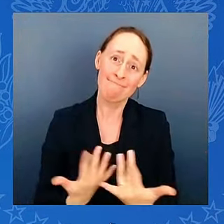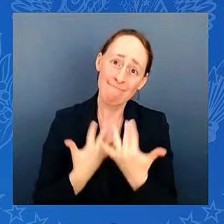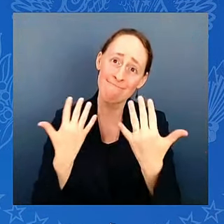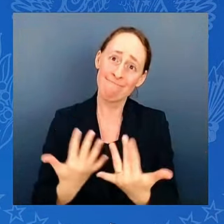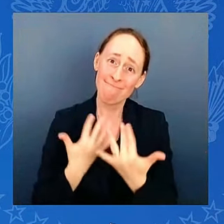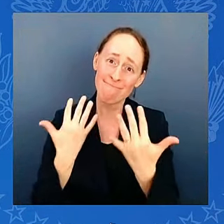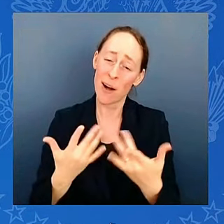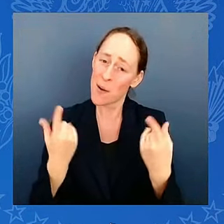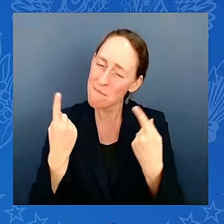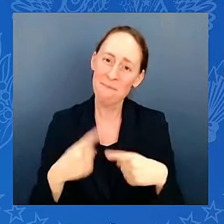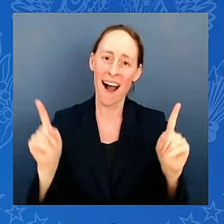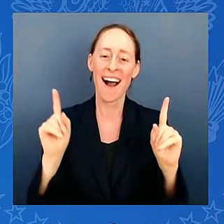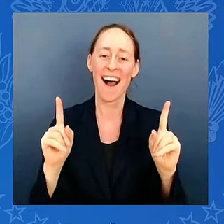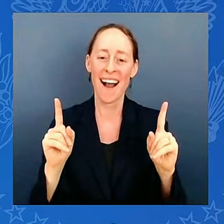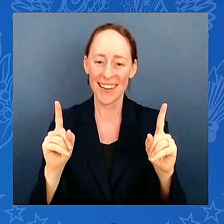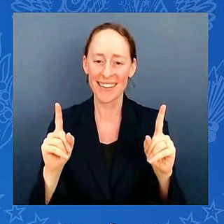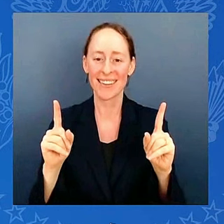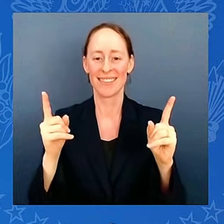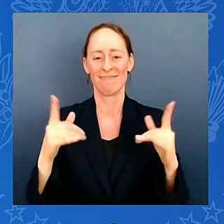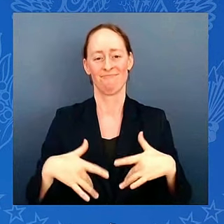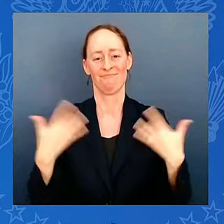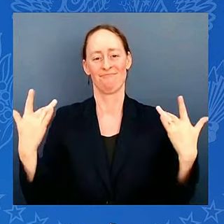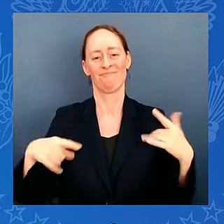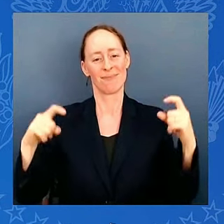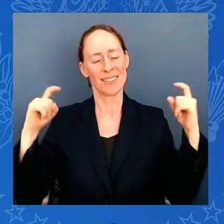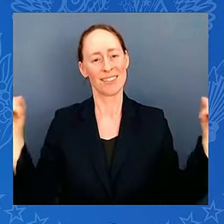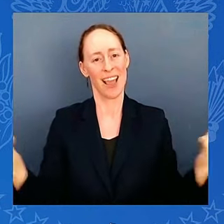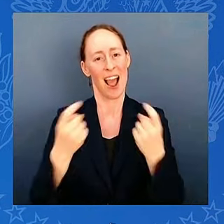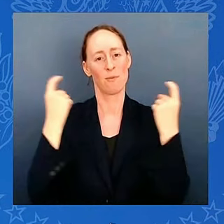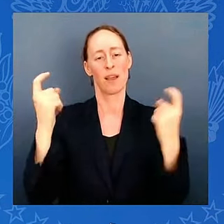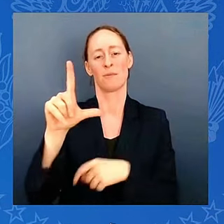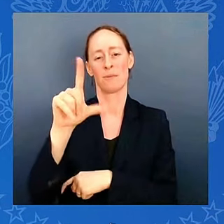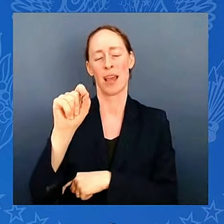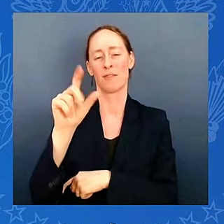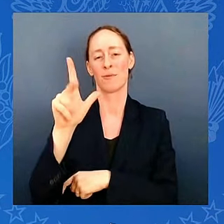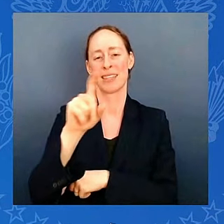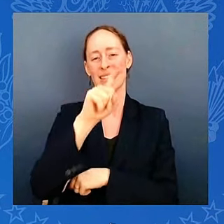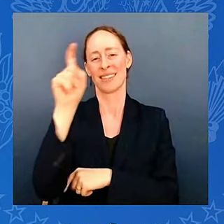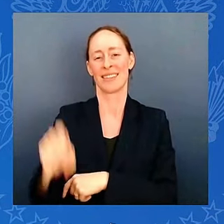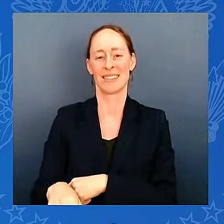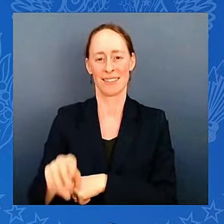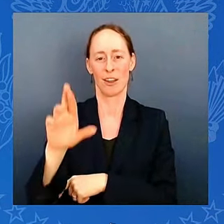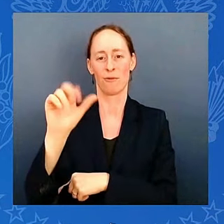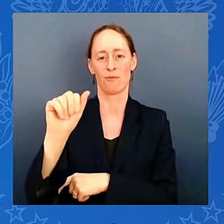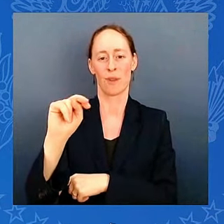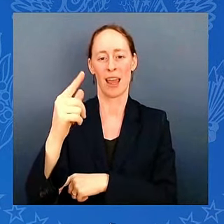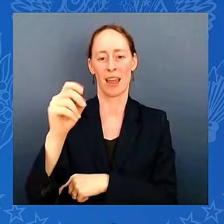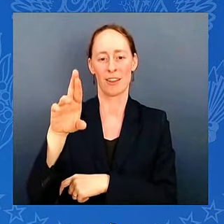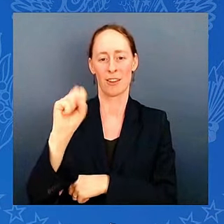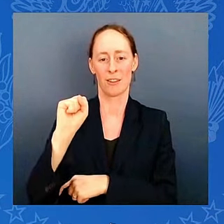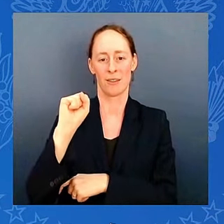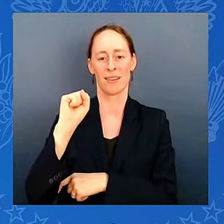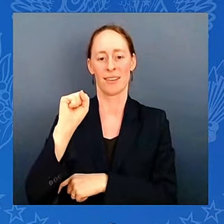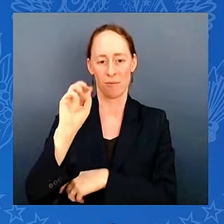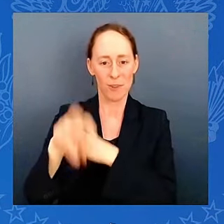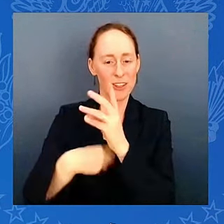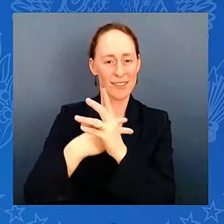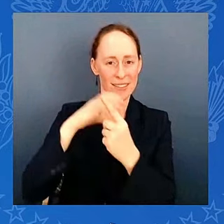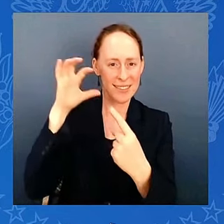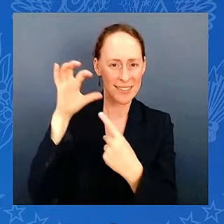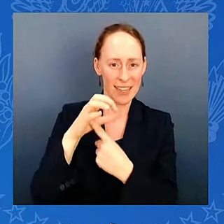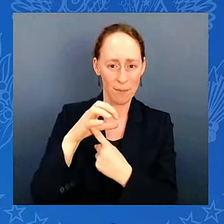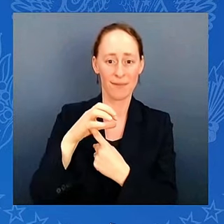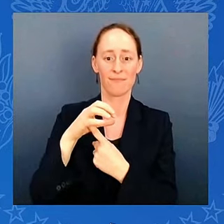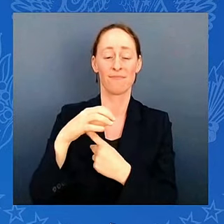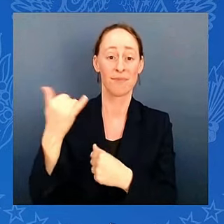Texas Rangers and the World Series championship. And at this time, I'd like to ask Bruce Bocci, our on-field manager and